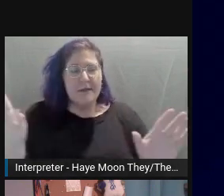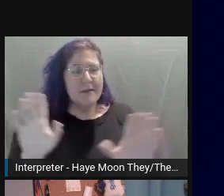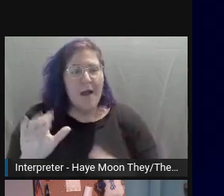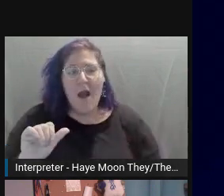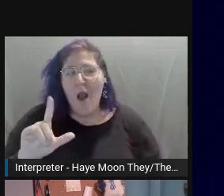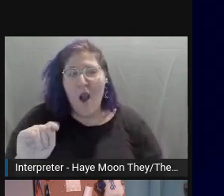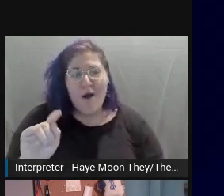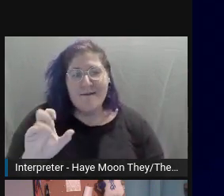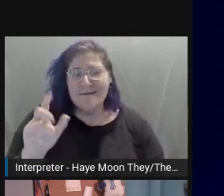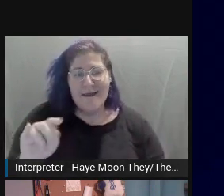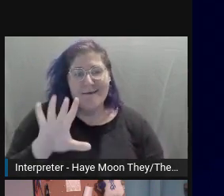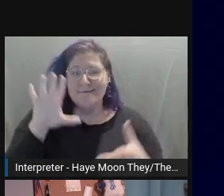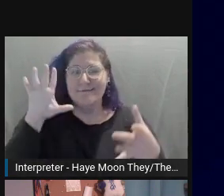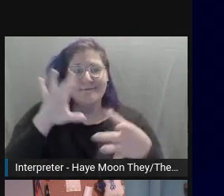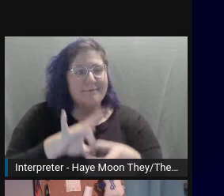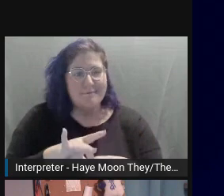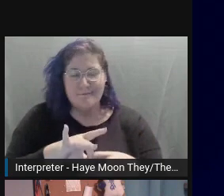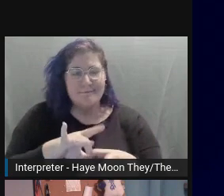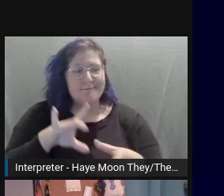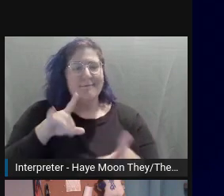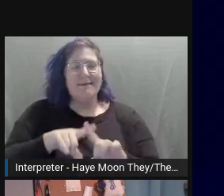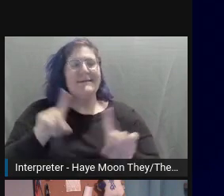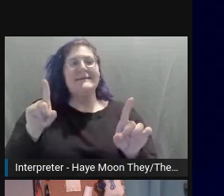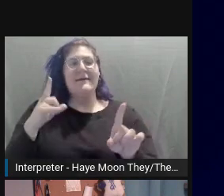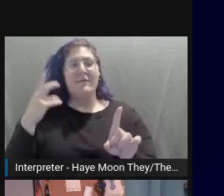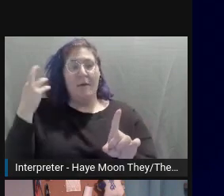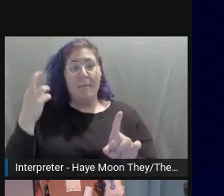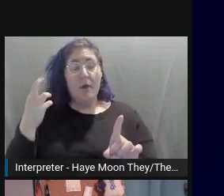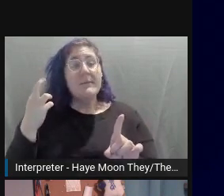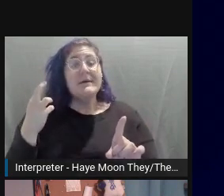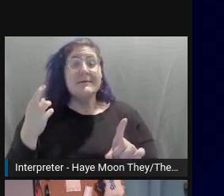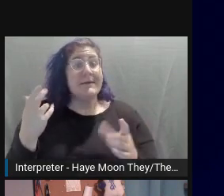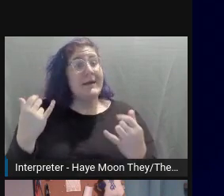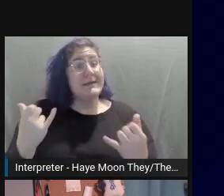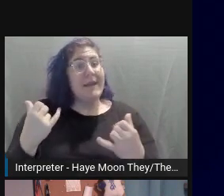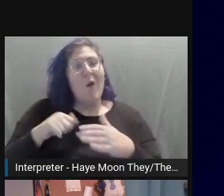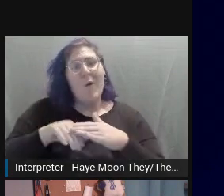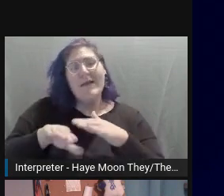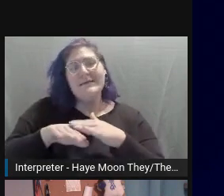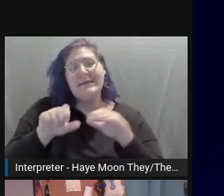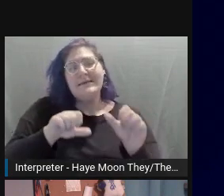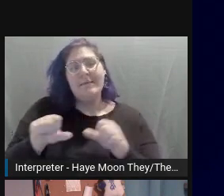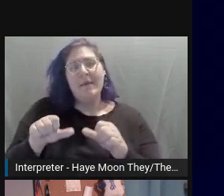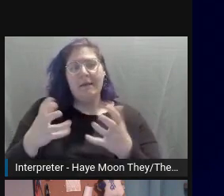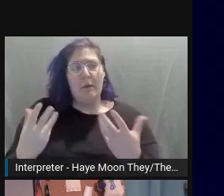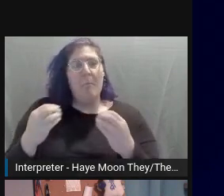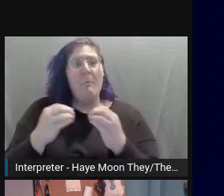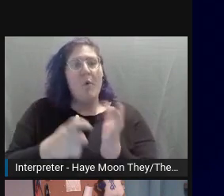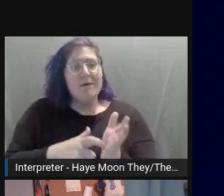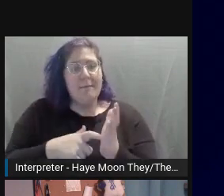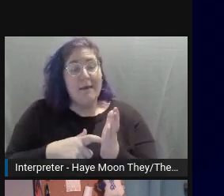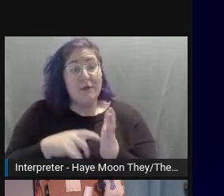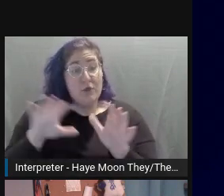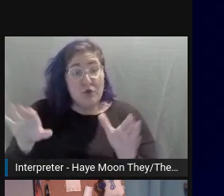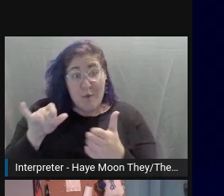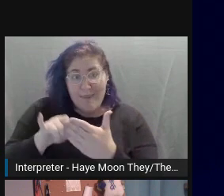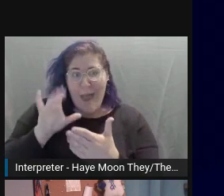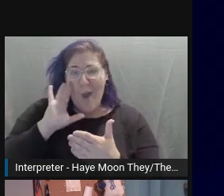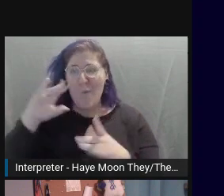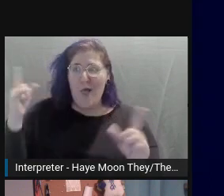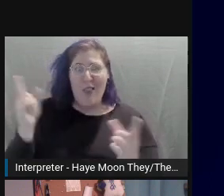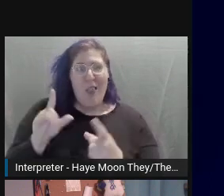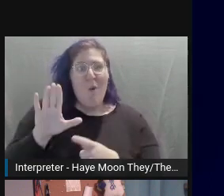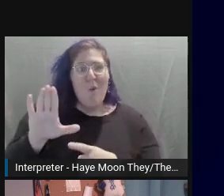accessibility has become more and more in demand, this practice can actually lower your accessibility or your SEO ranking.